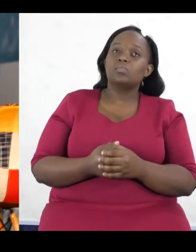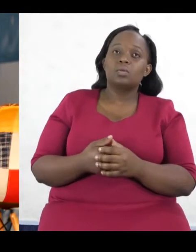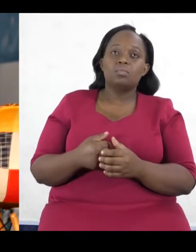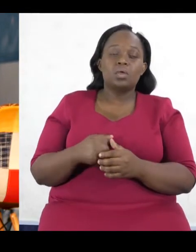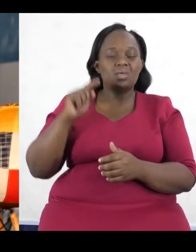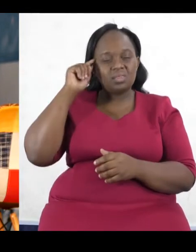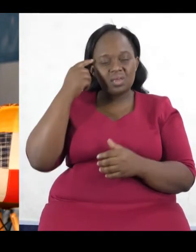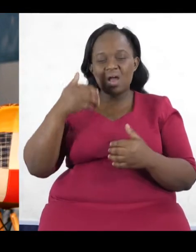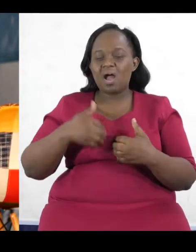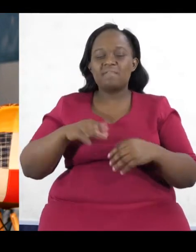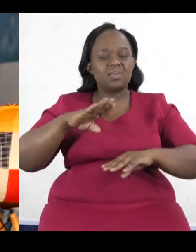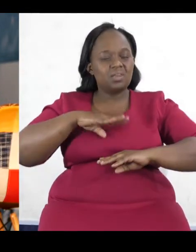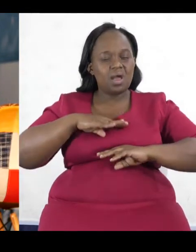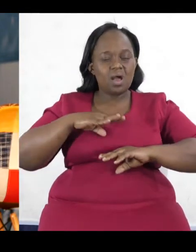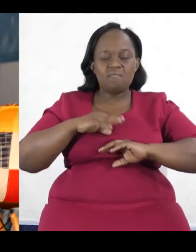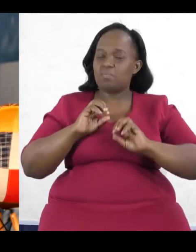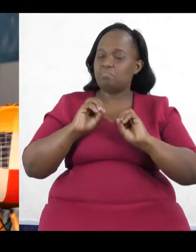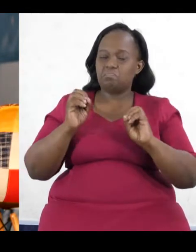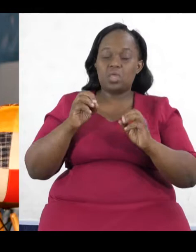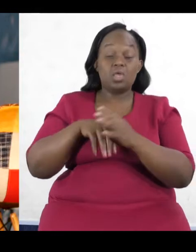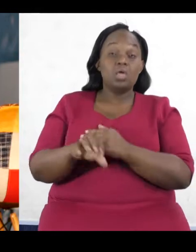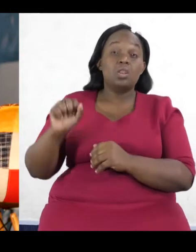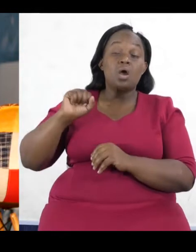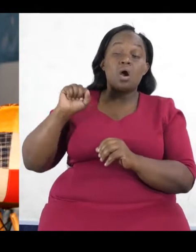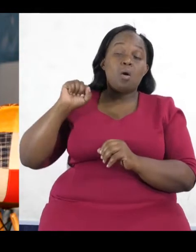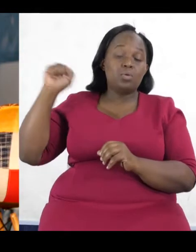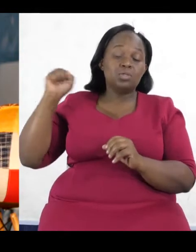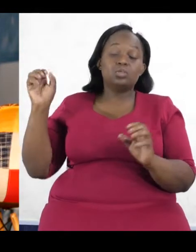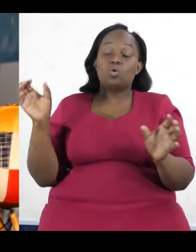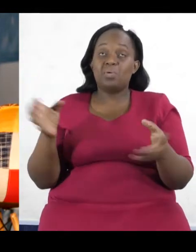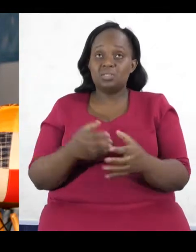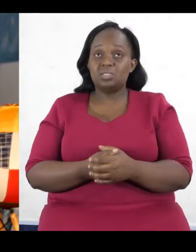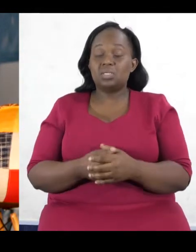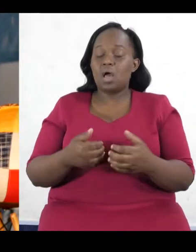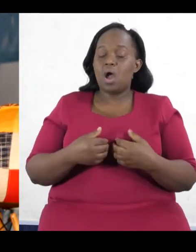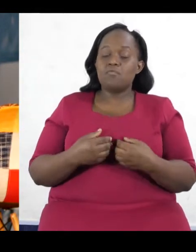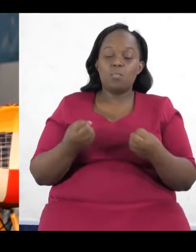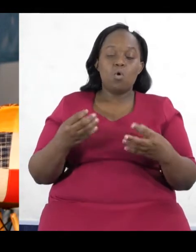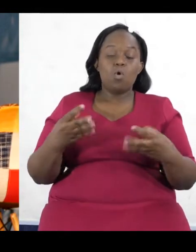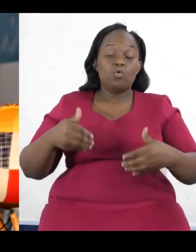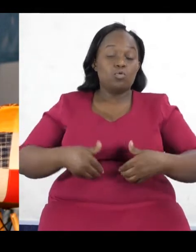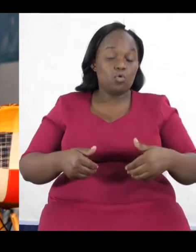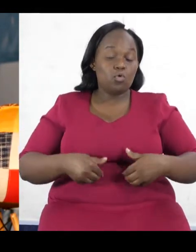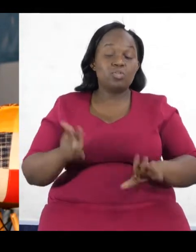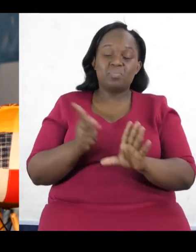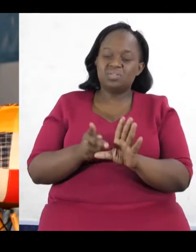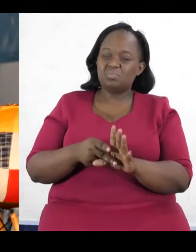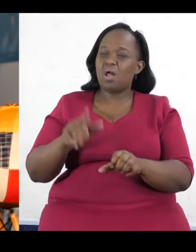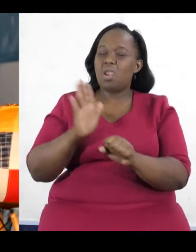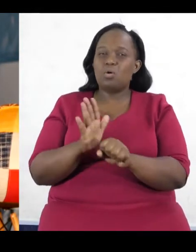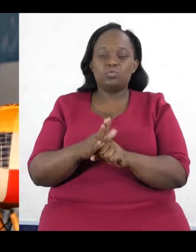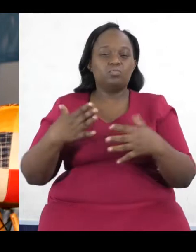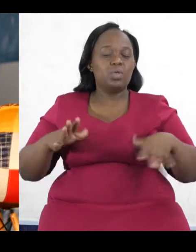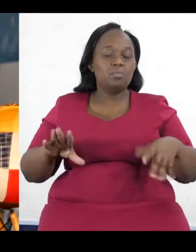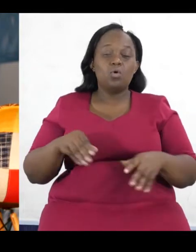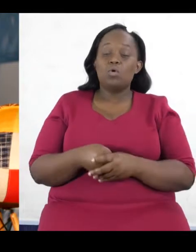I don't think there's enough laws within political parties to have more young people participate within that space. A lot of people